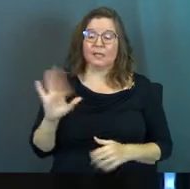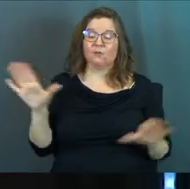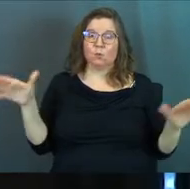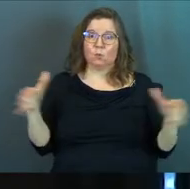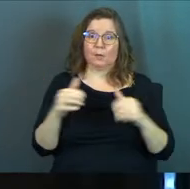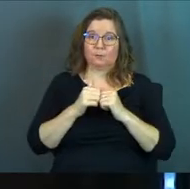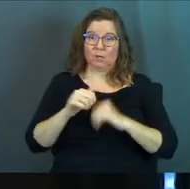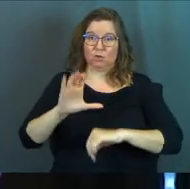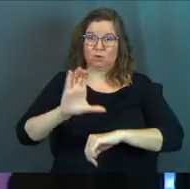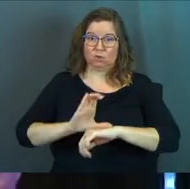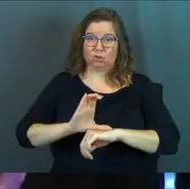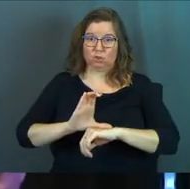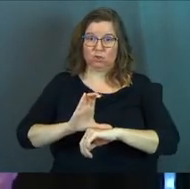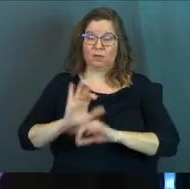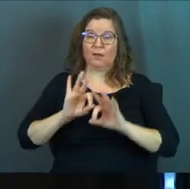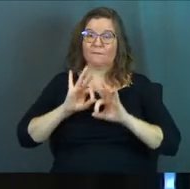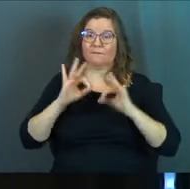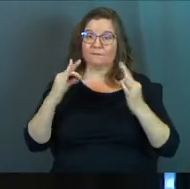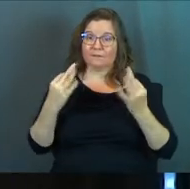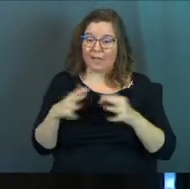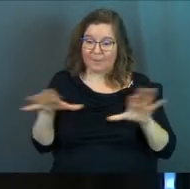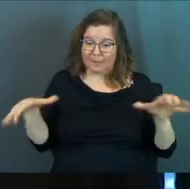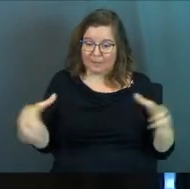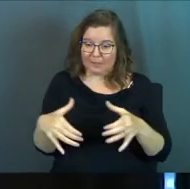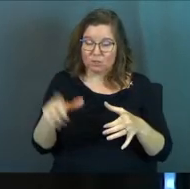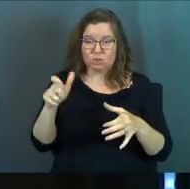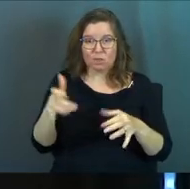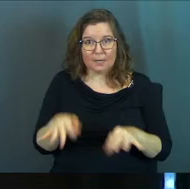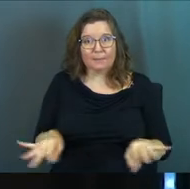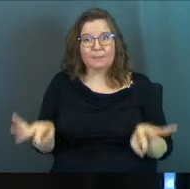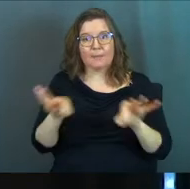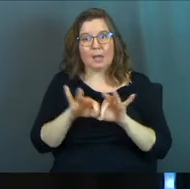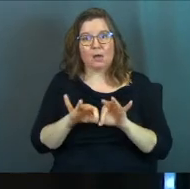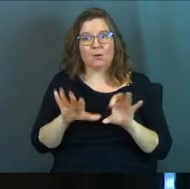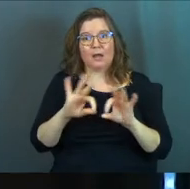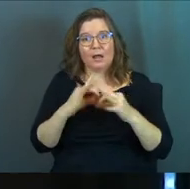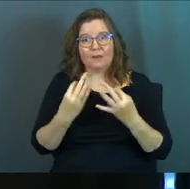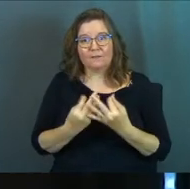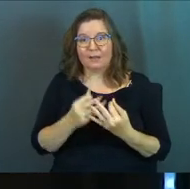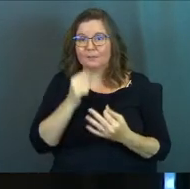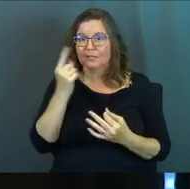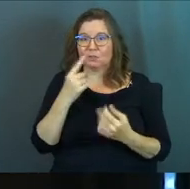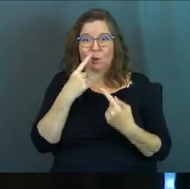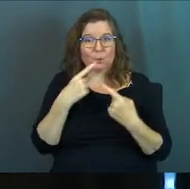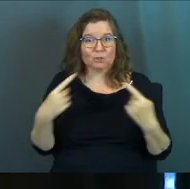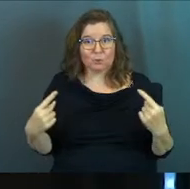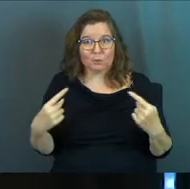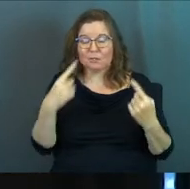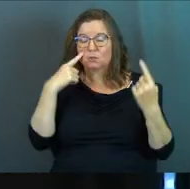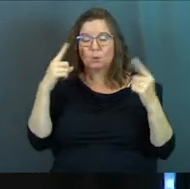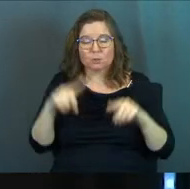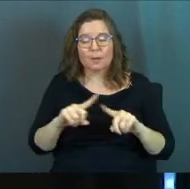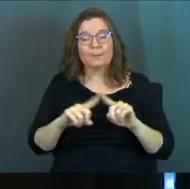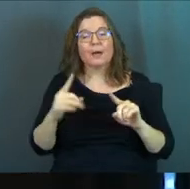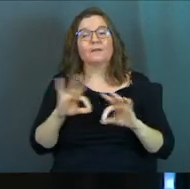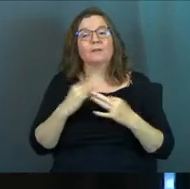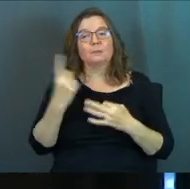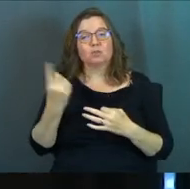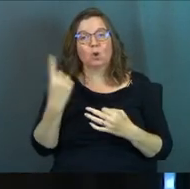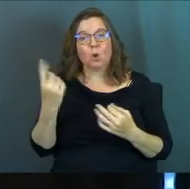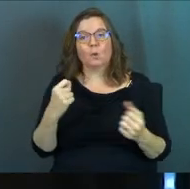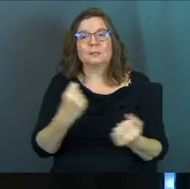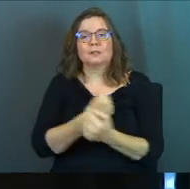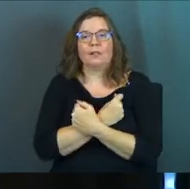if we come together in a church, family should matter. And family doesn't always agree, but family should always